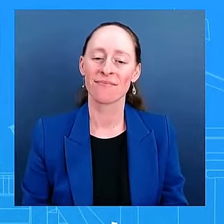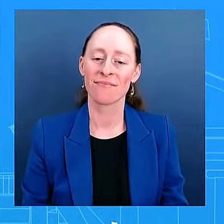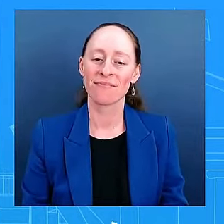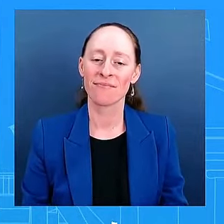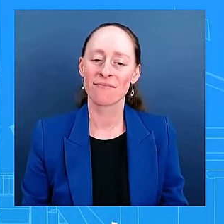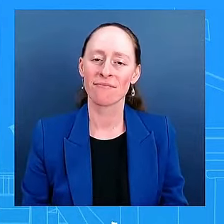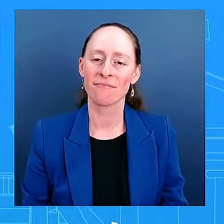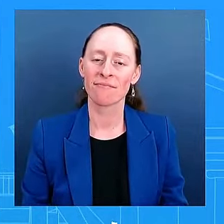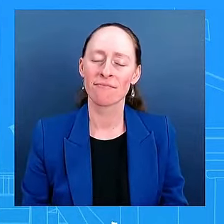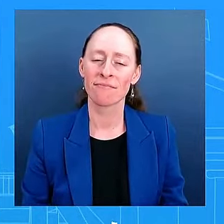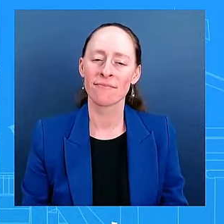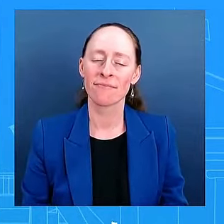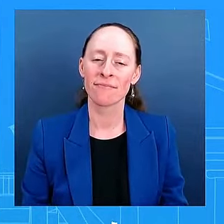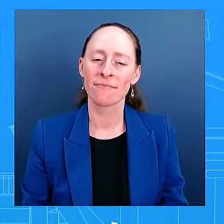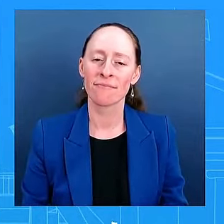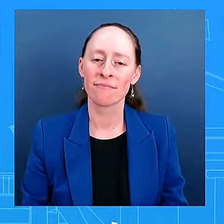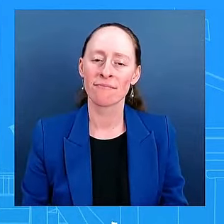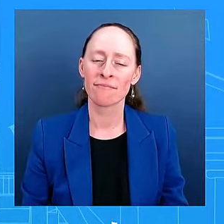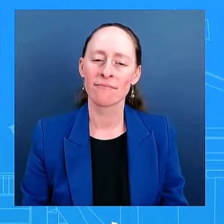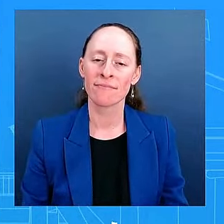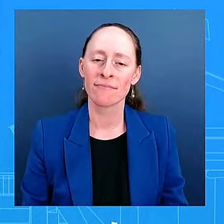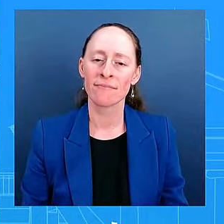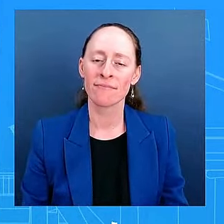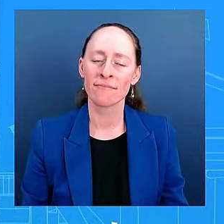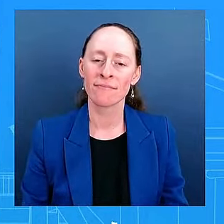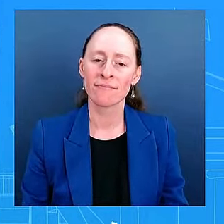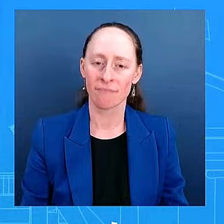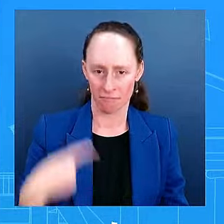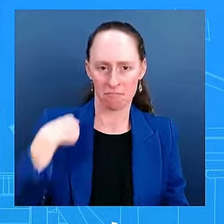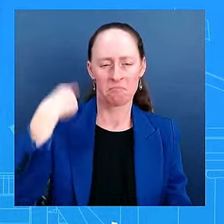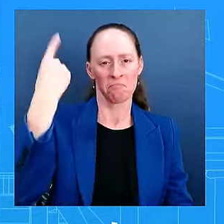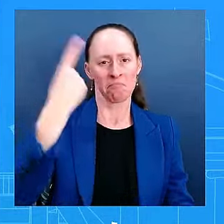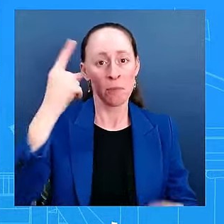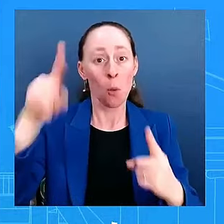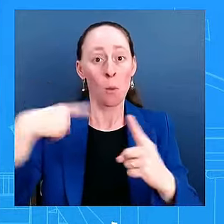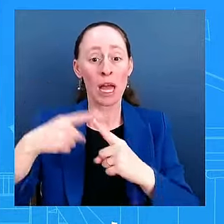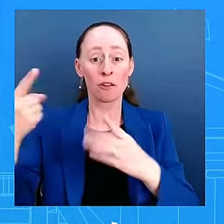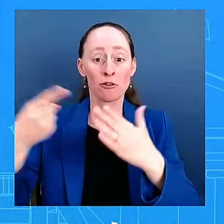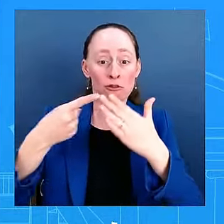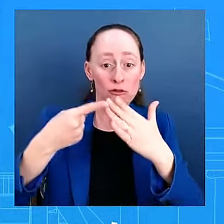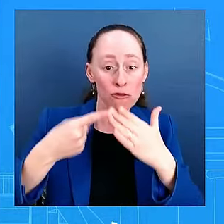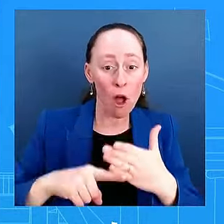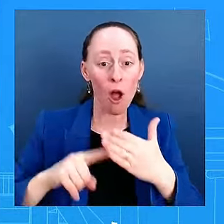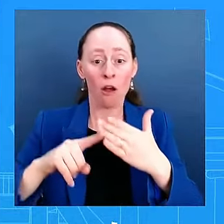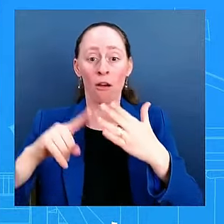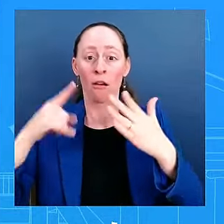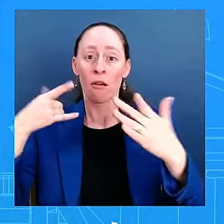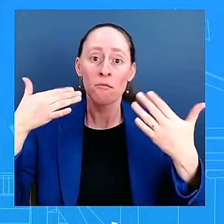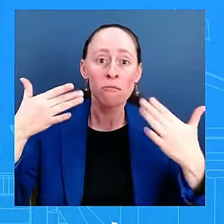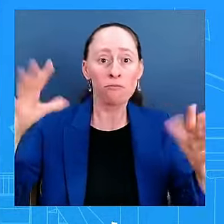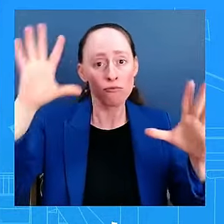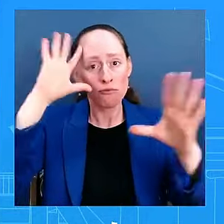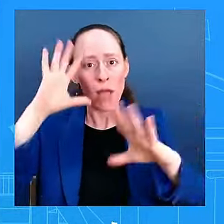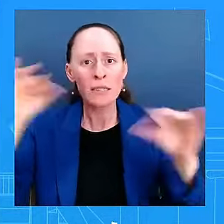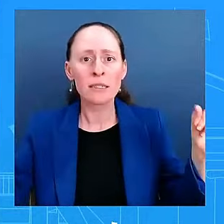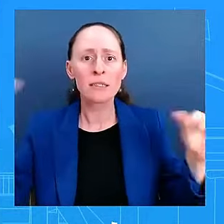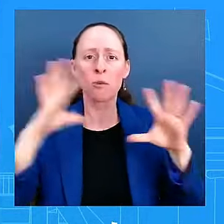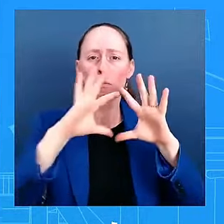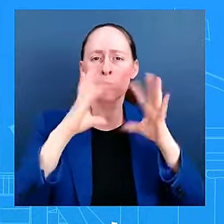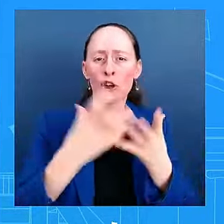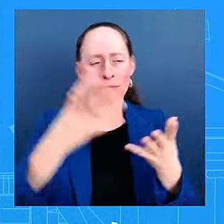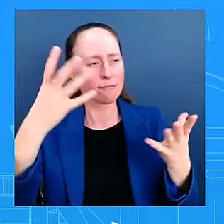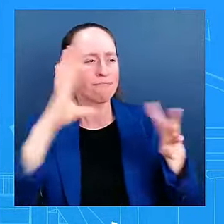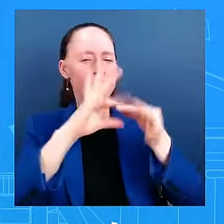and traveled around the world. He's always said, when you recount this anecdote of, you know, I'd say America is back. And then they would say, but for how long?